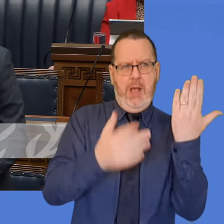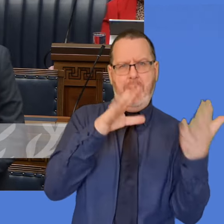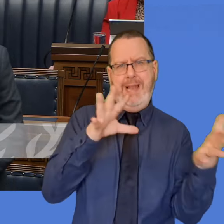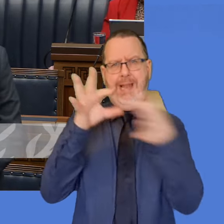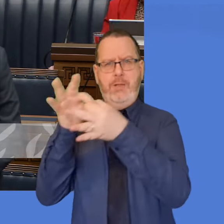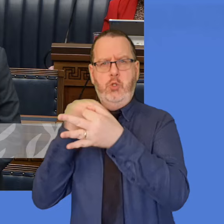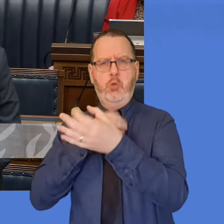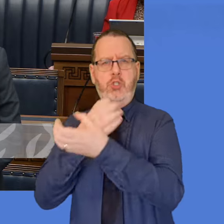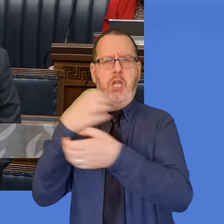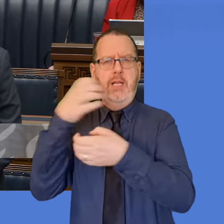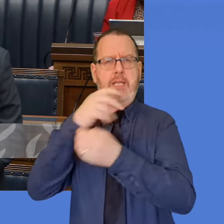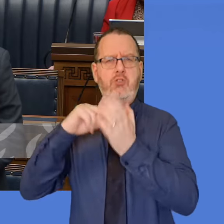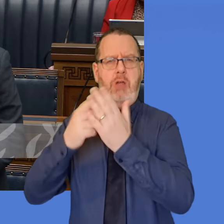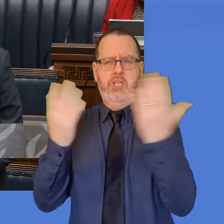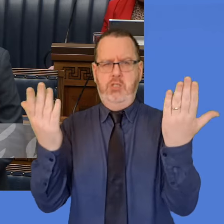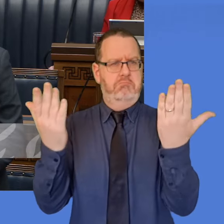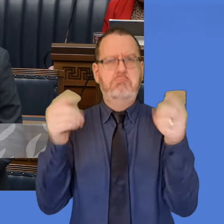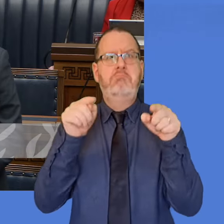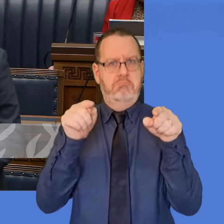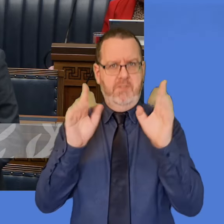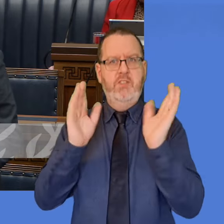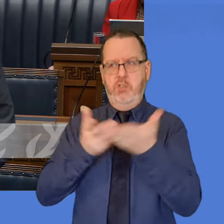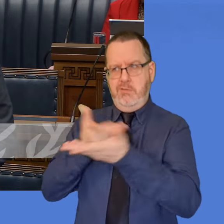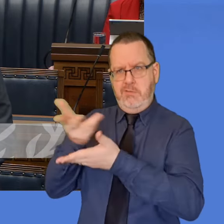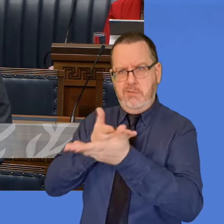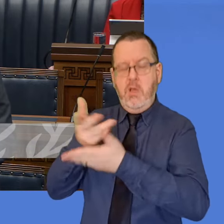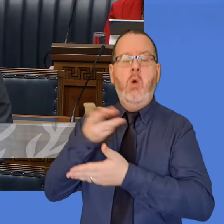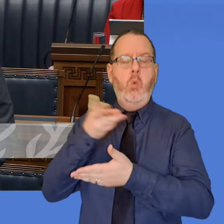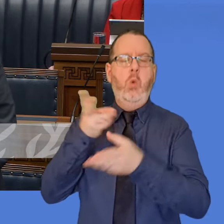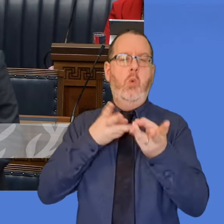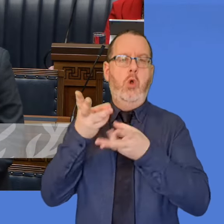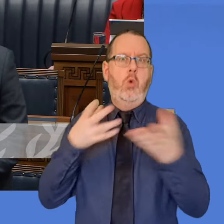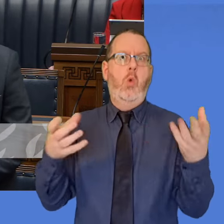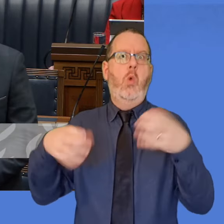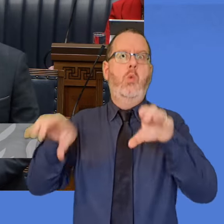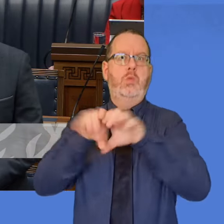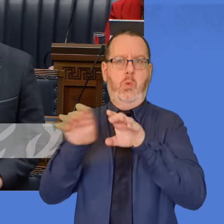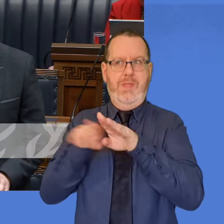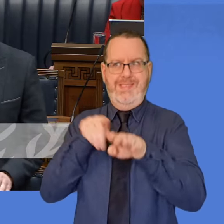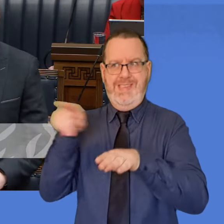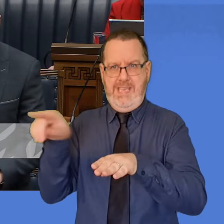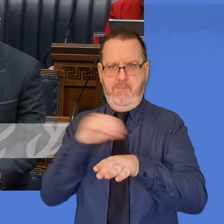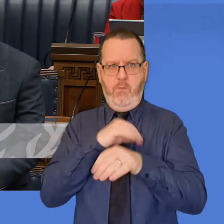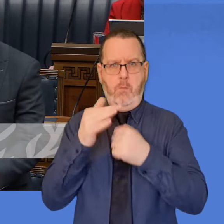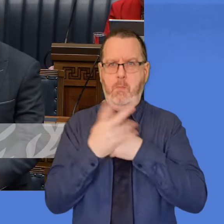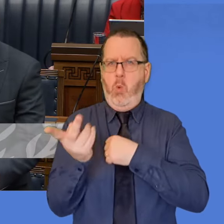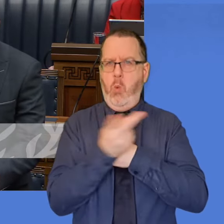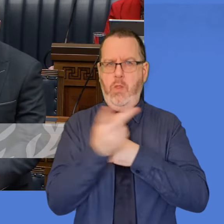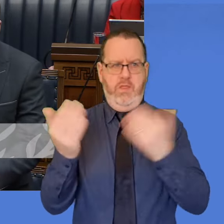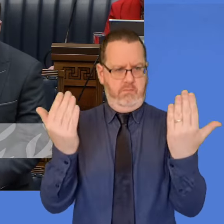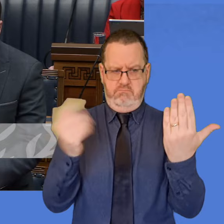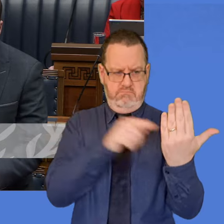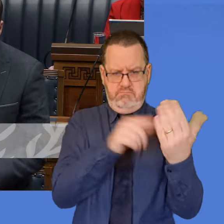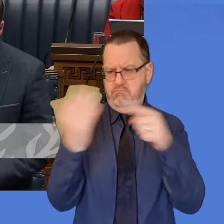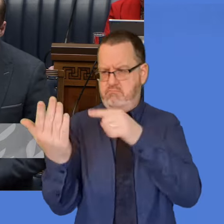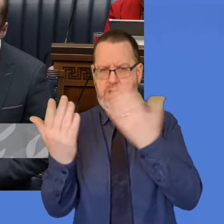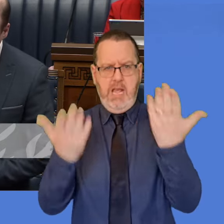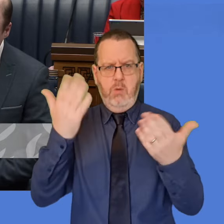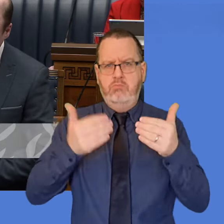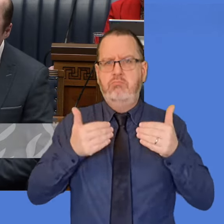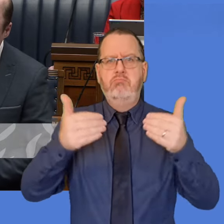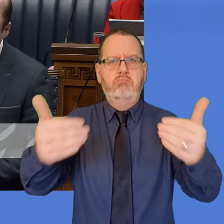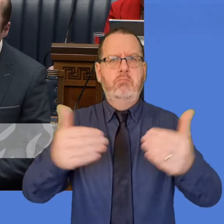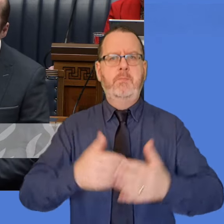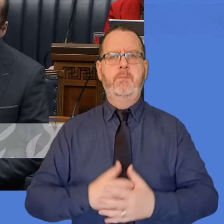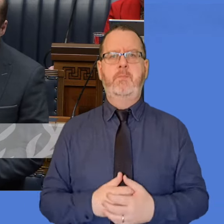strategy and I will be working closely with him to progress both these important pieces of work. There are